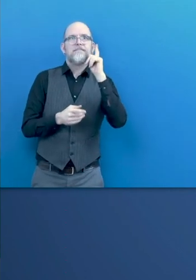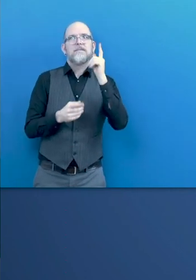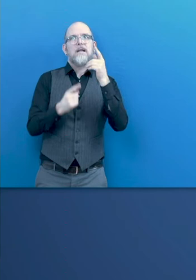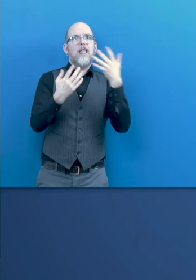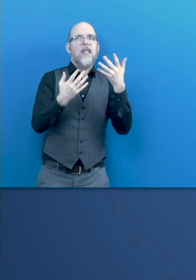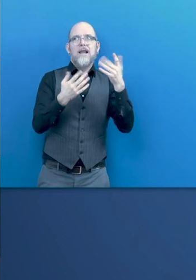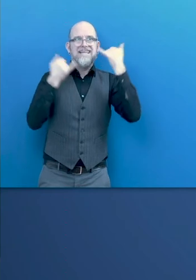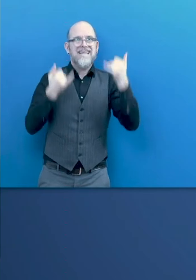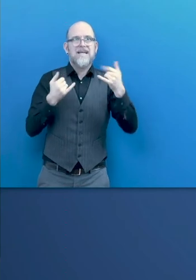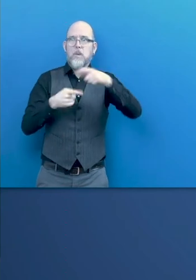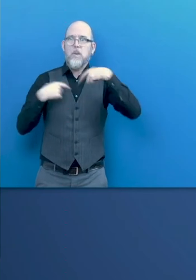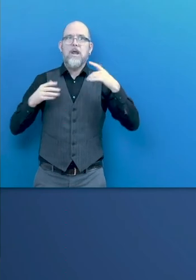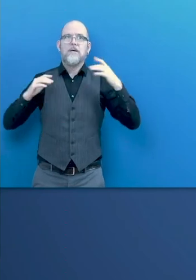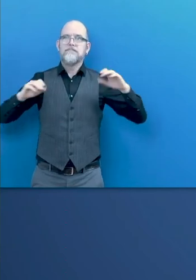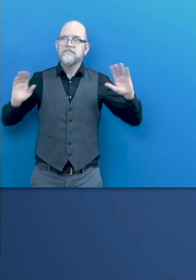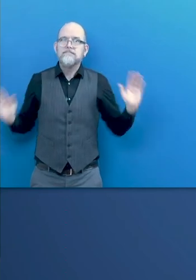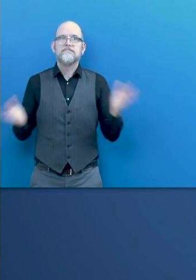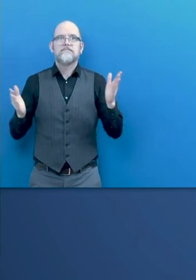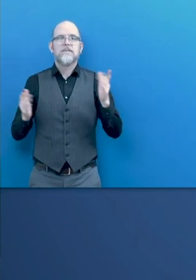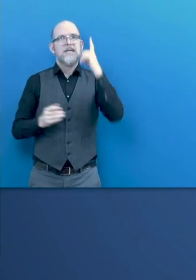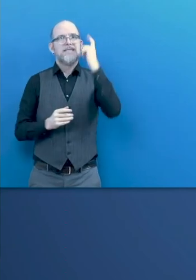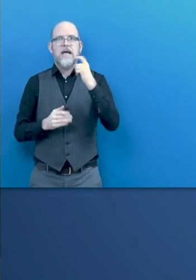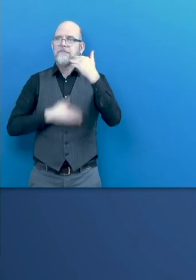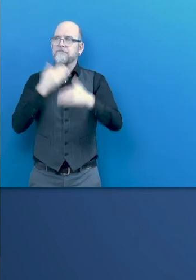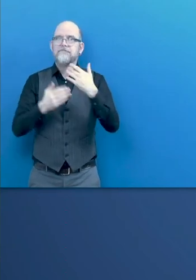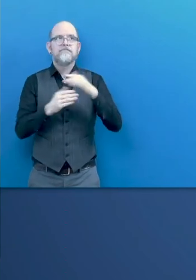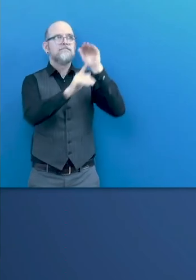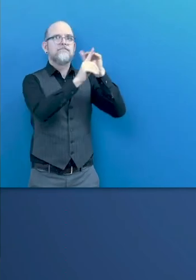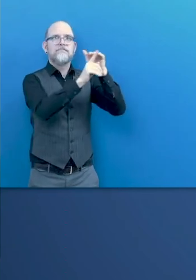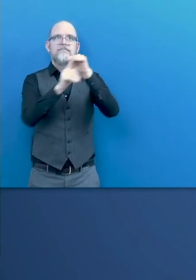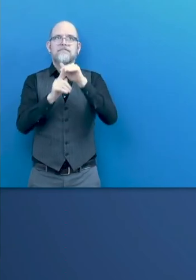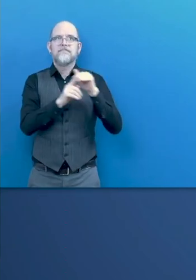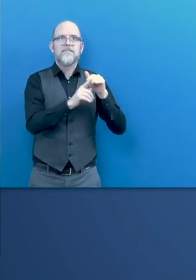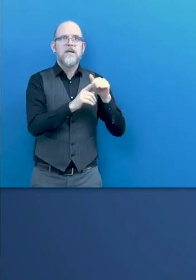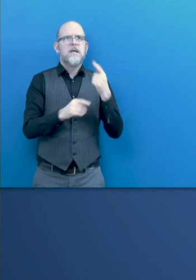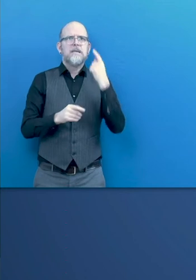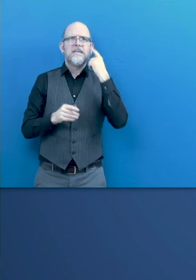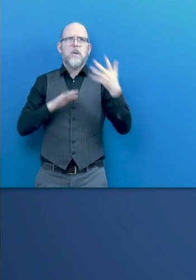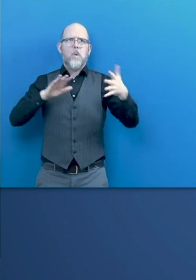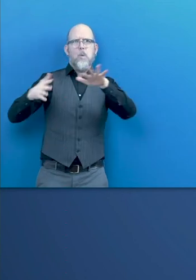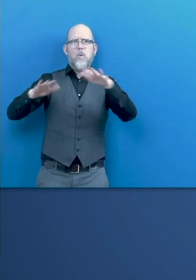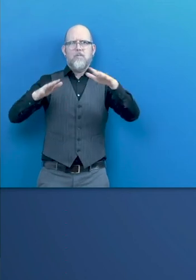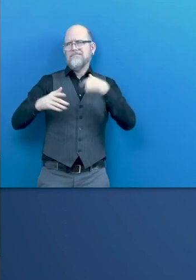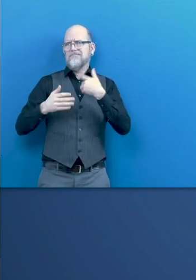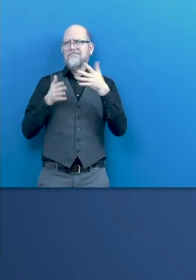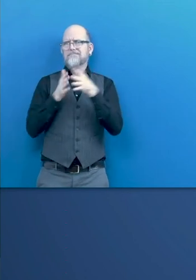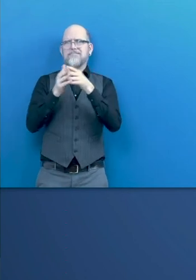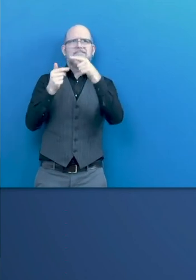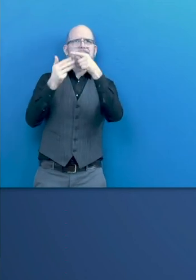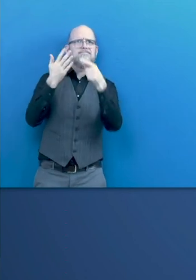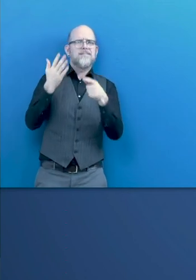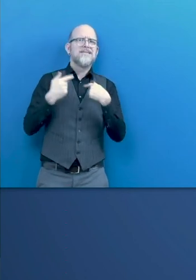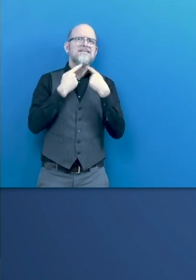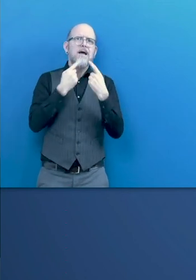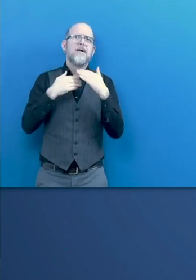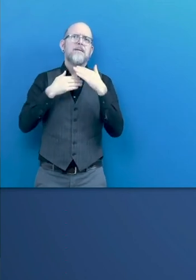Well, it was basically all I wanted to say. I wanted to say thank you all, all of